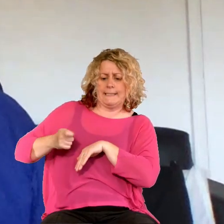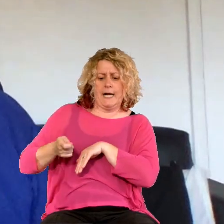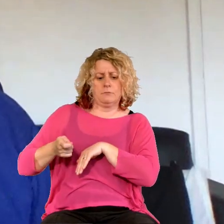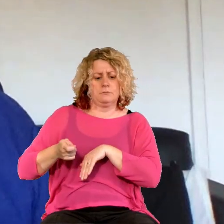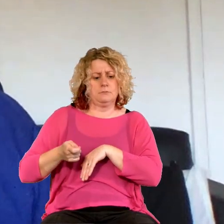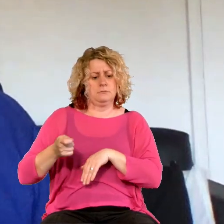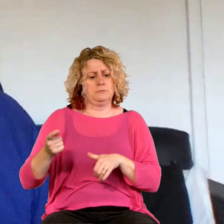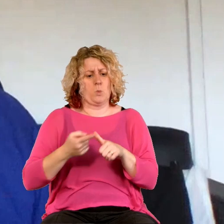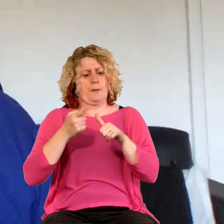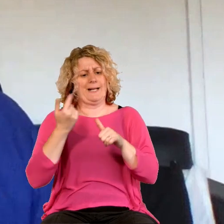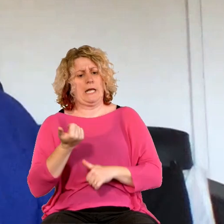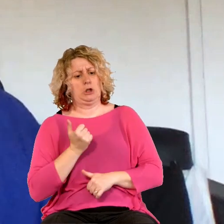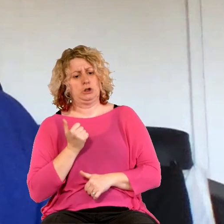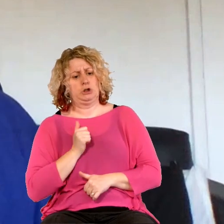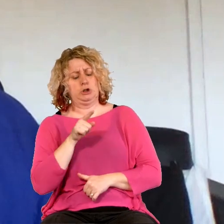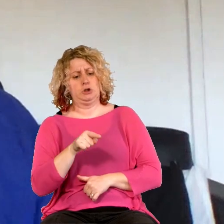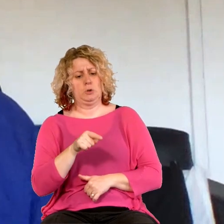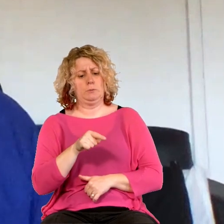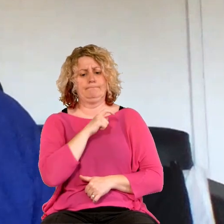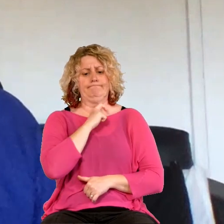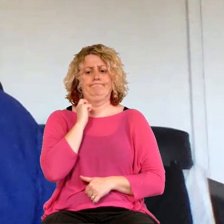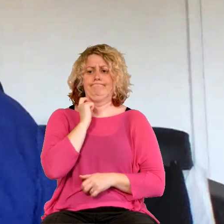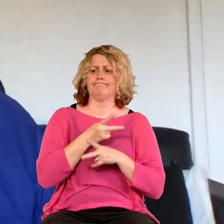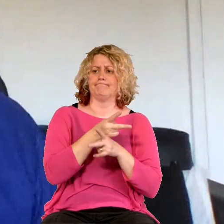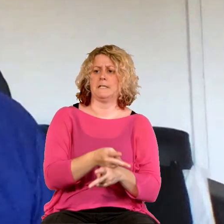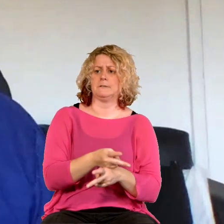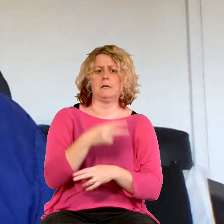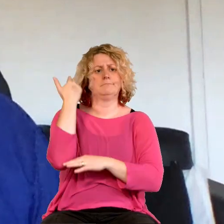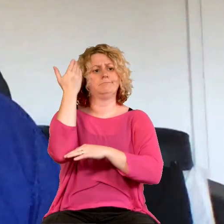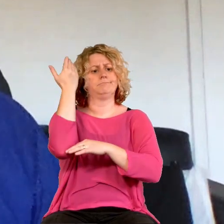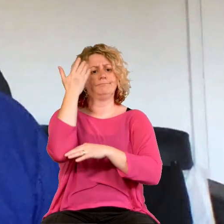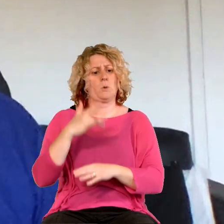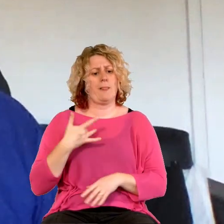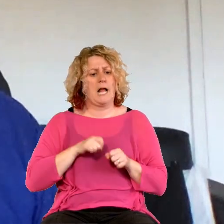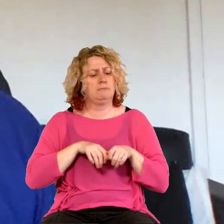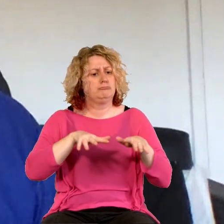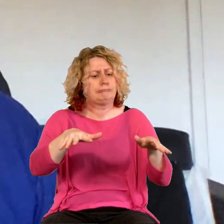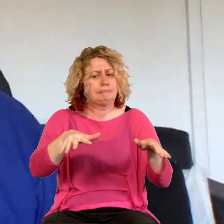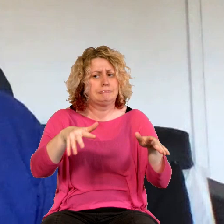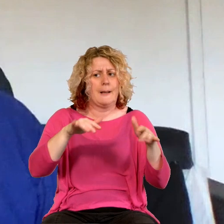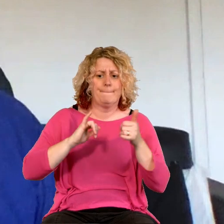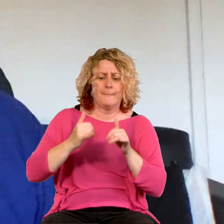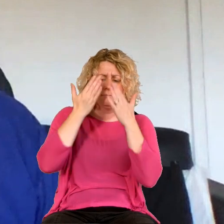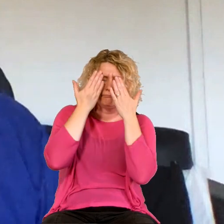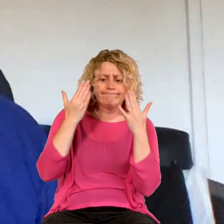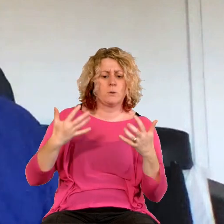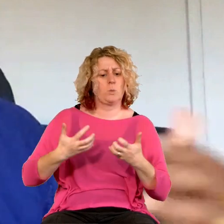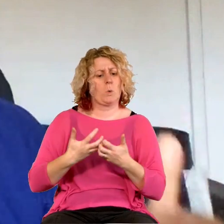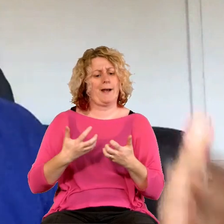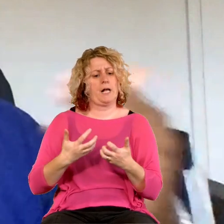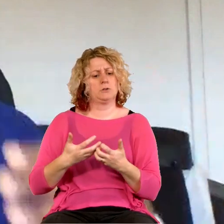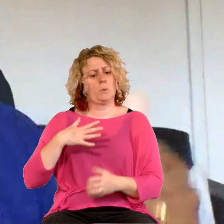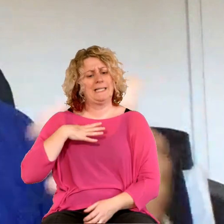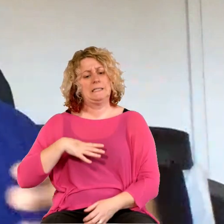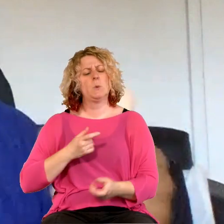OK, church is going to reopen. So how come we're not open yet? And so I think people's expectations can just,